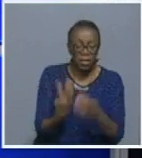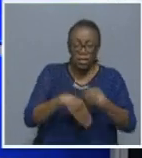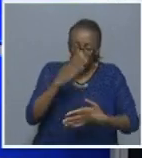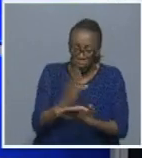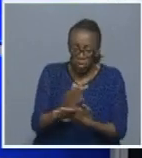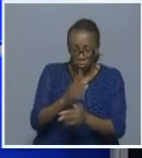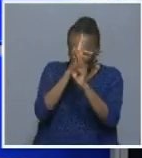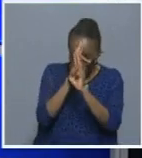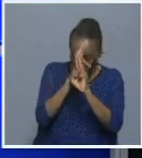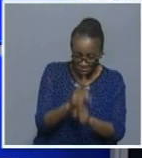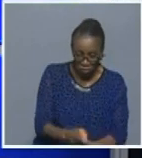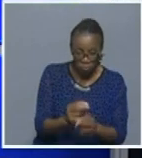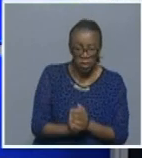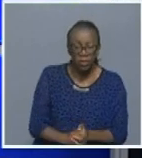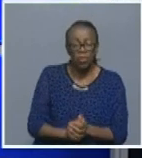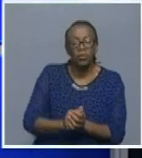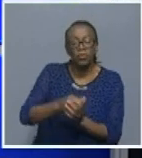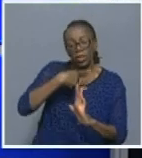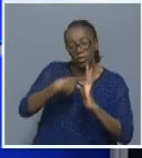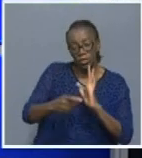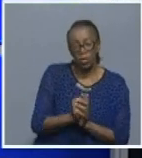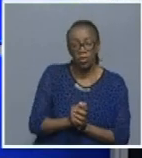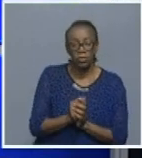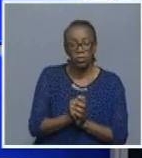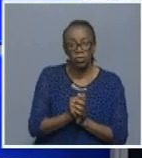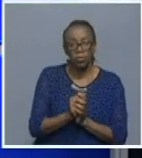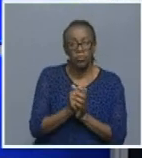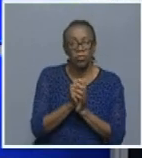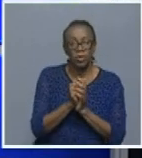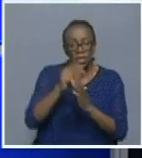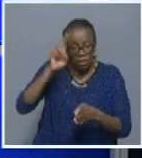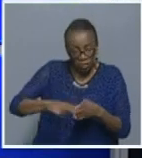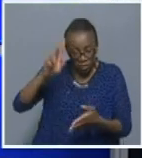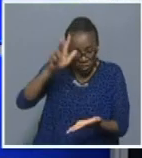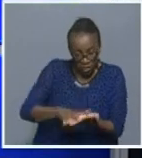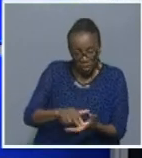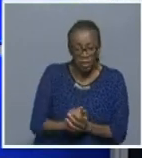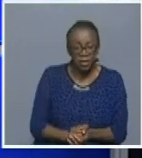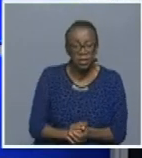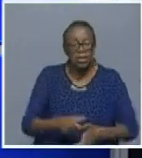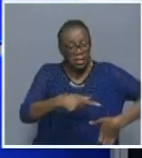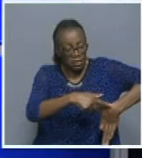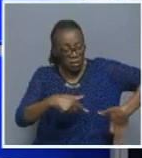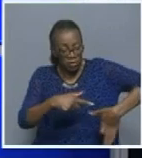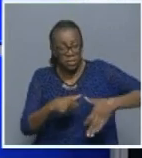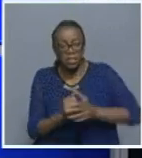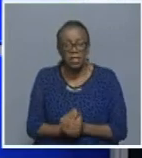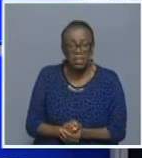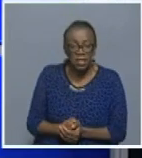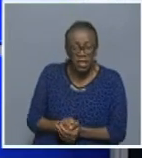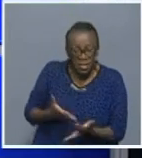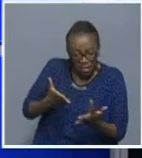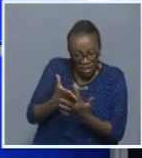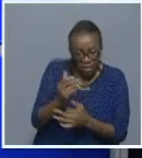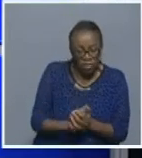The Zambezi region is Namibia's gateway into Angola, Zambia and Botswana. Joining us now is